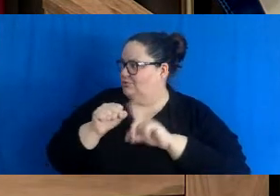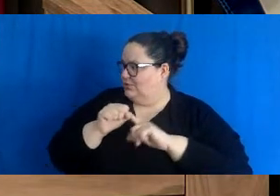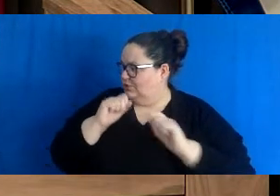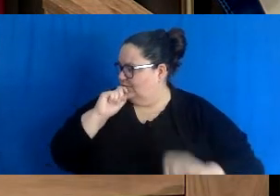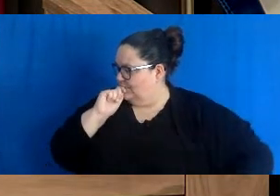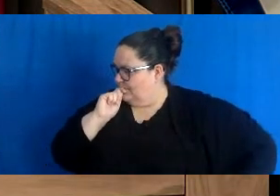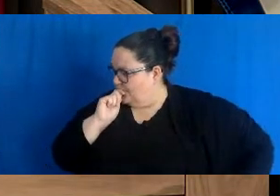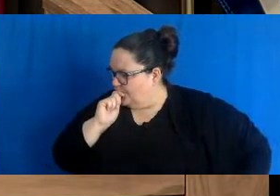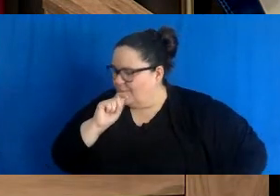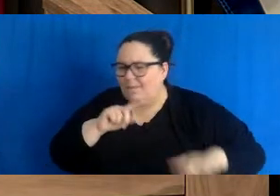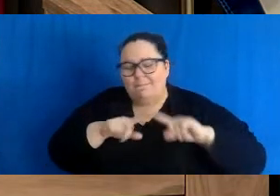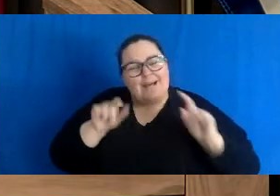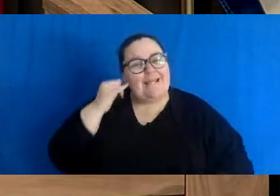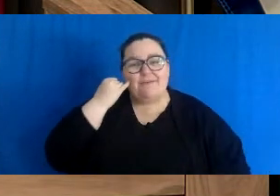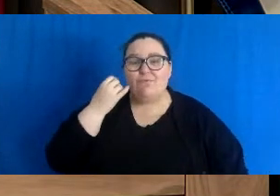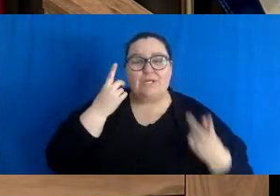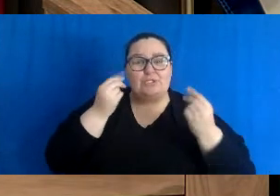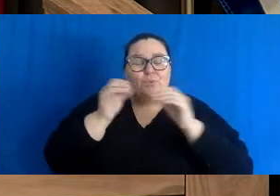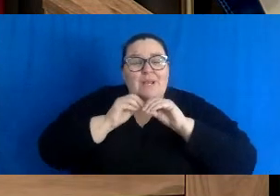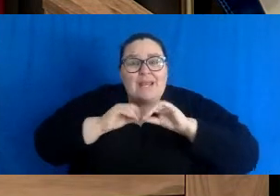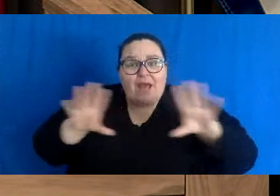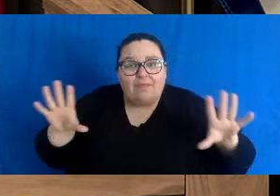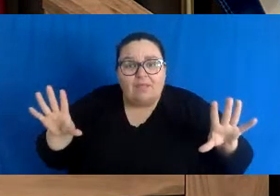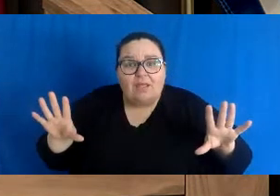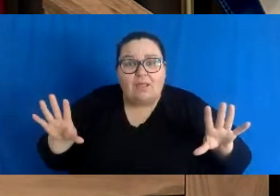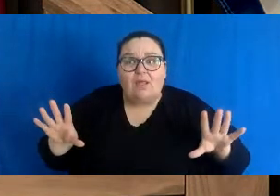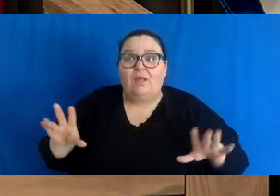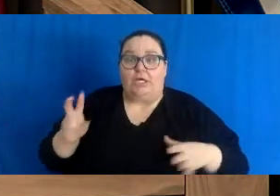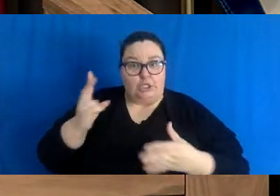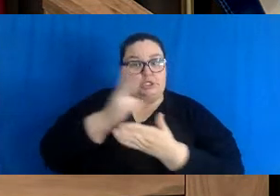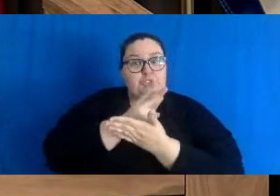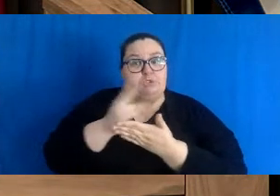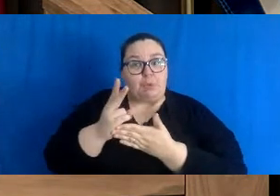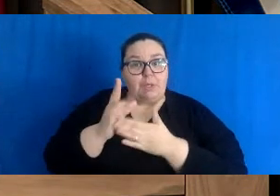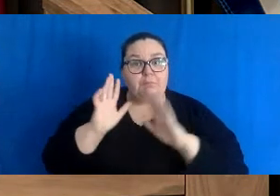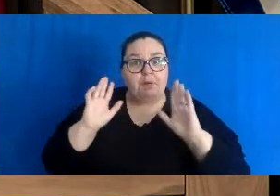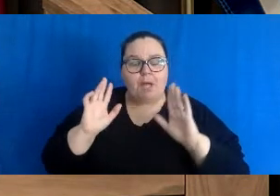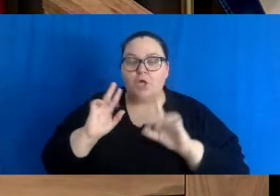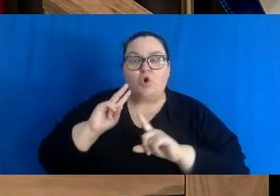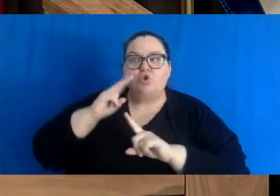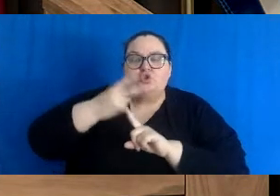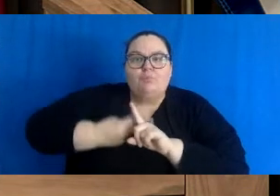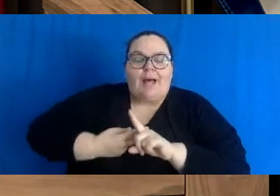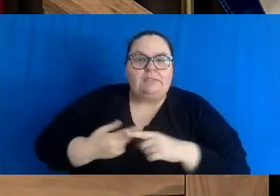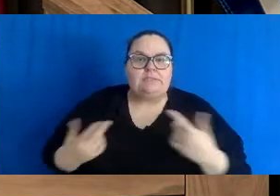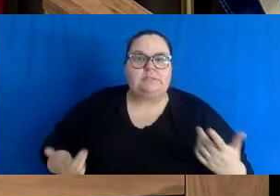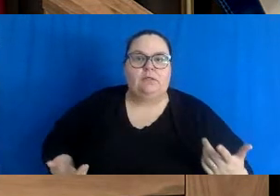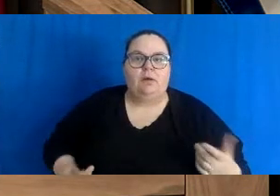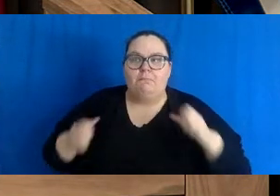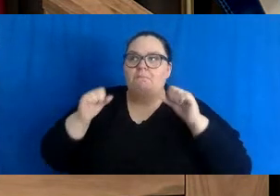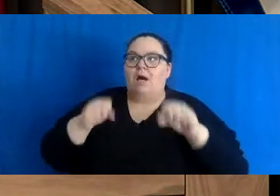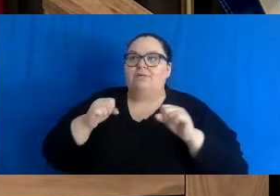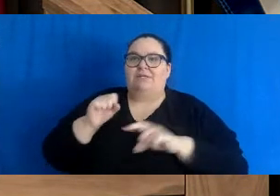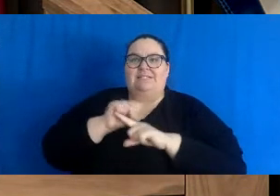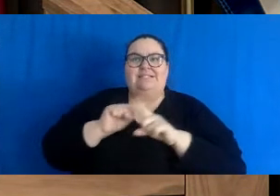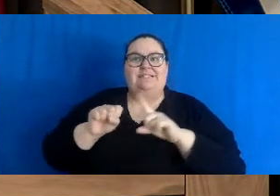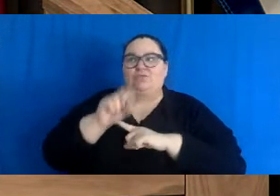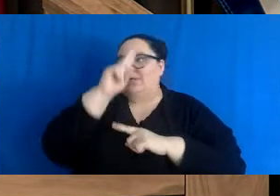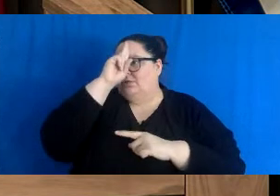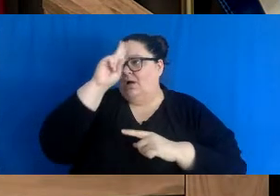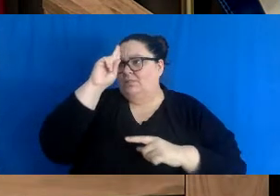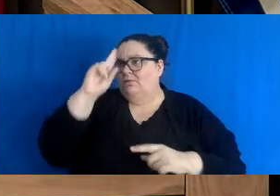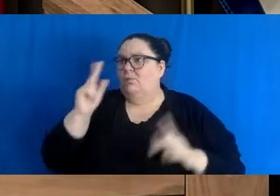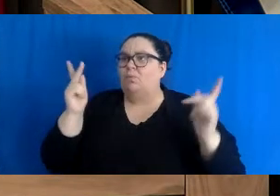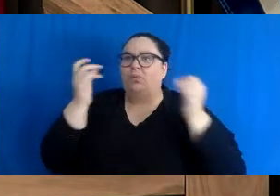was that it could be much prolonged, and we move well beyond 16 weeks in a situation in our hospitals that took much, much